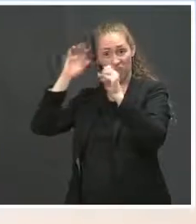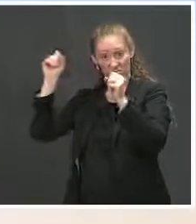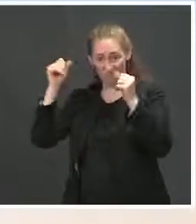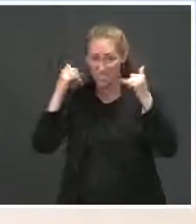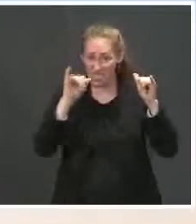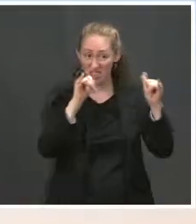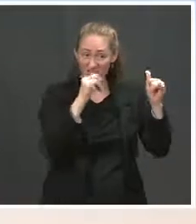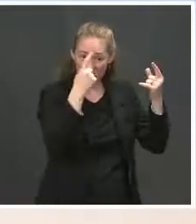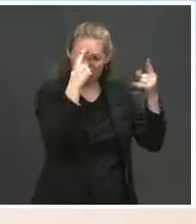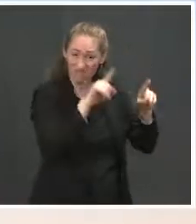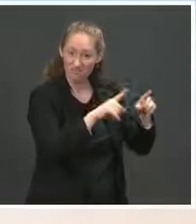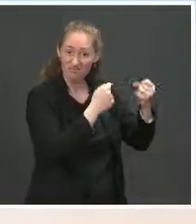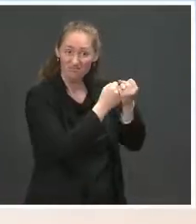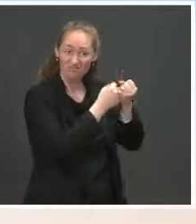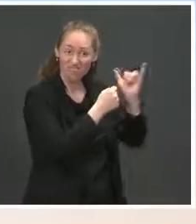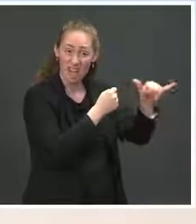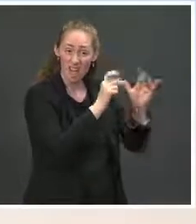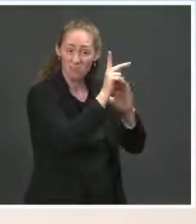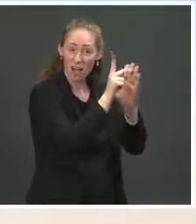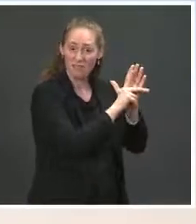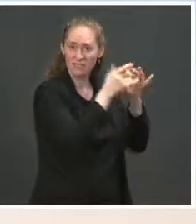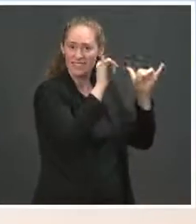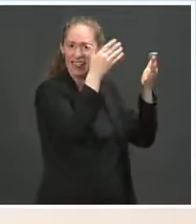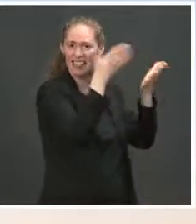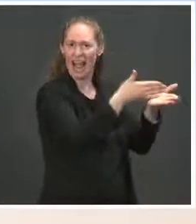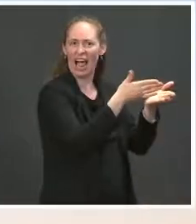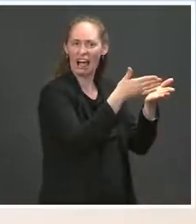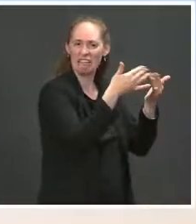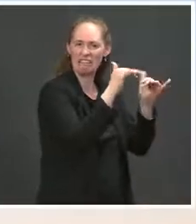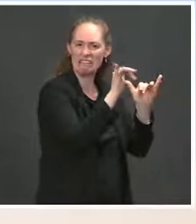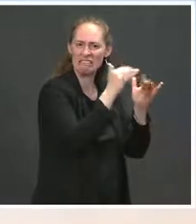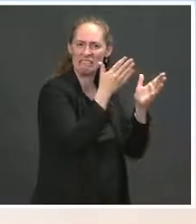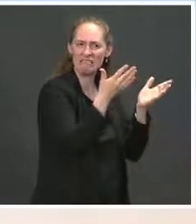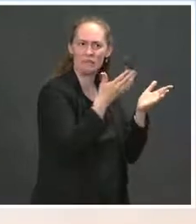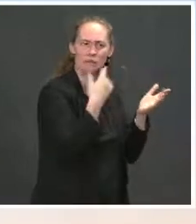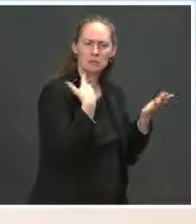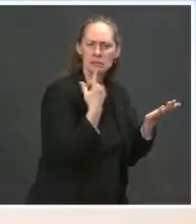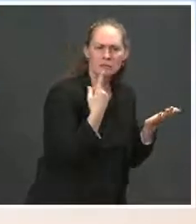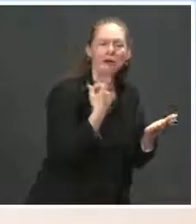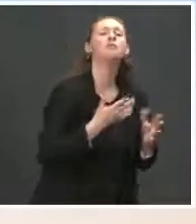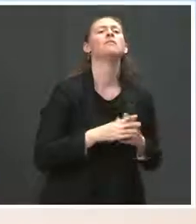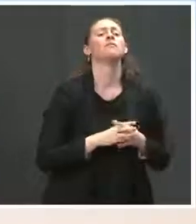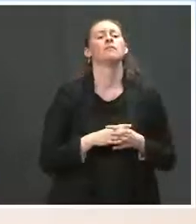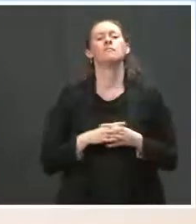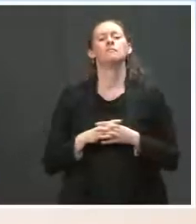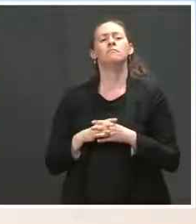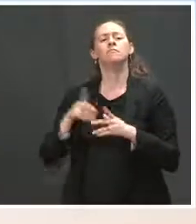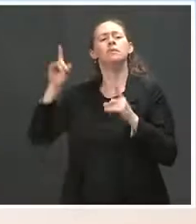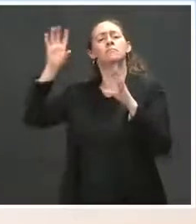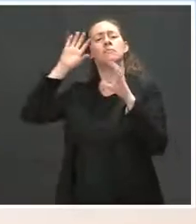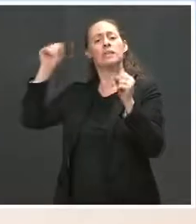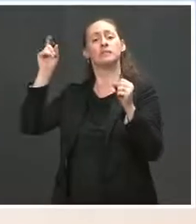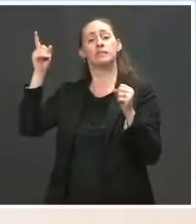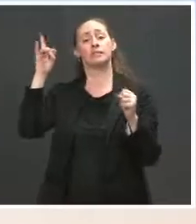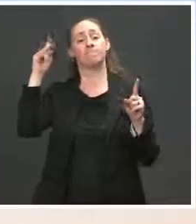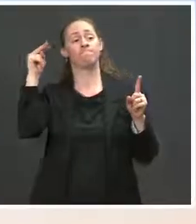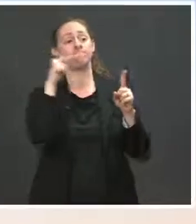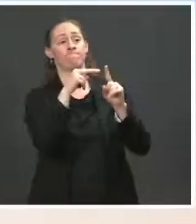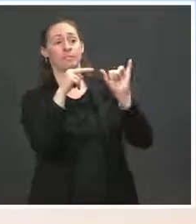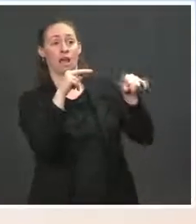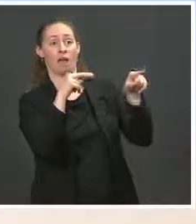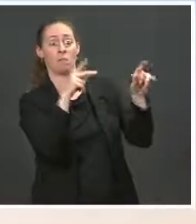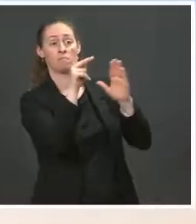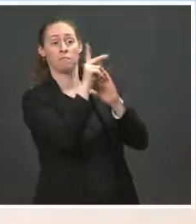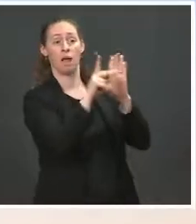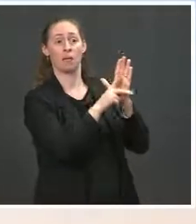of this Trump policy. Ms. Well, Franco, I would say first that we consider it a policy that was put in place or that we've continued to implement because